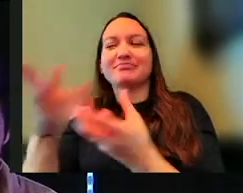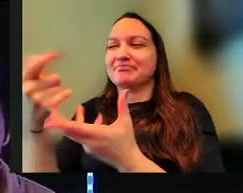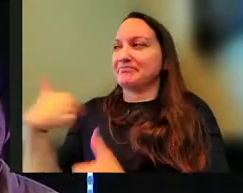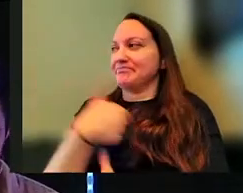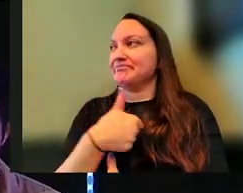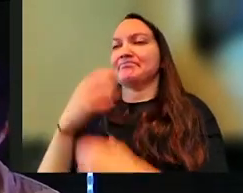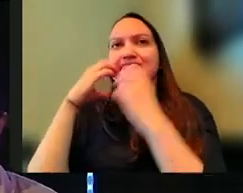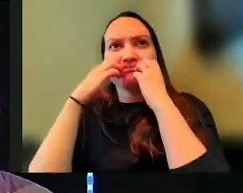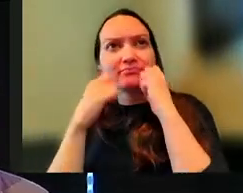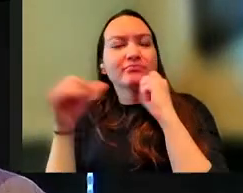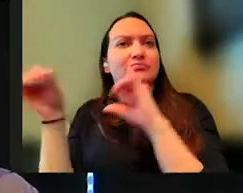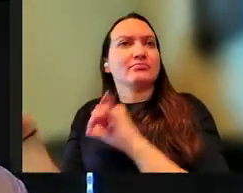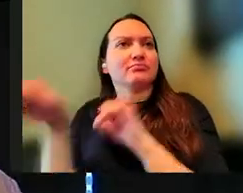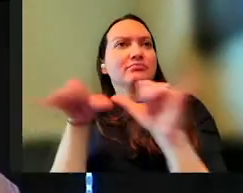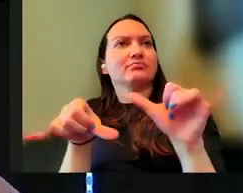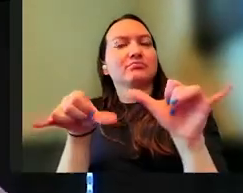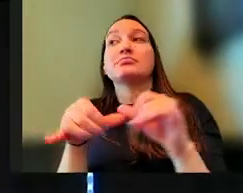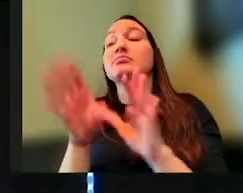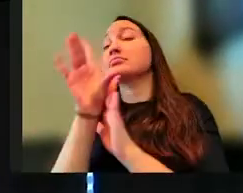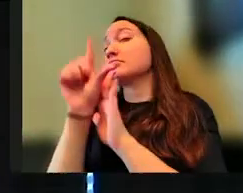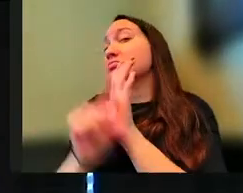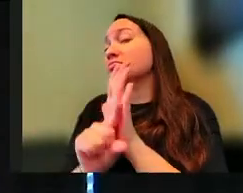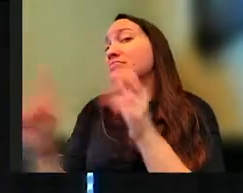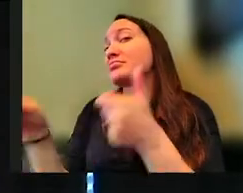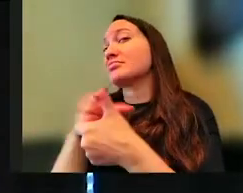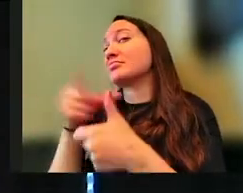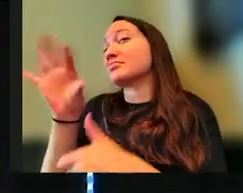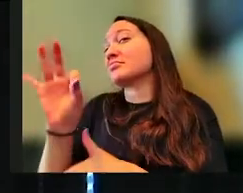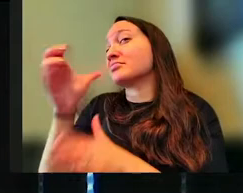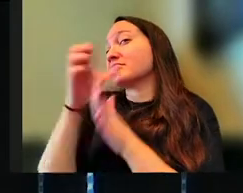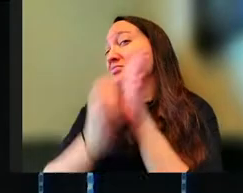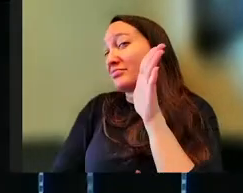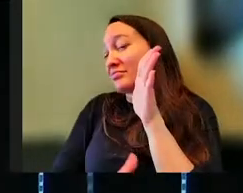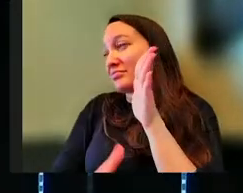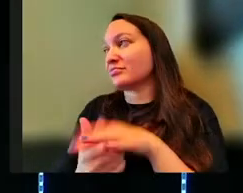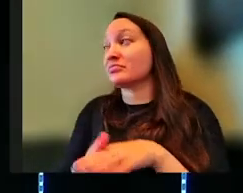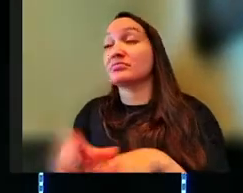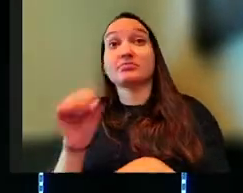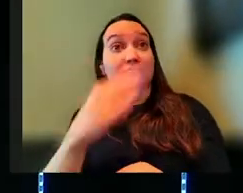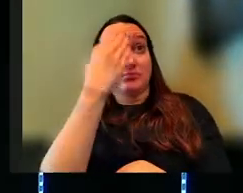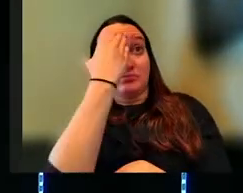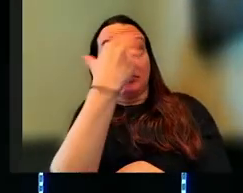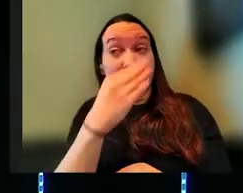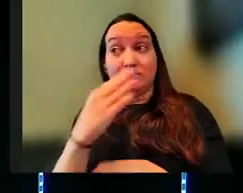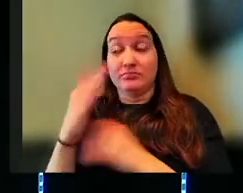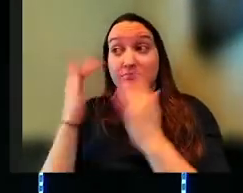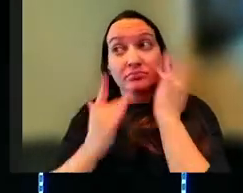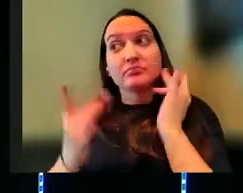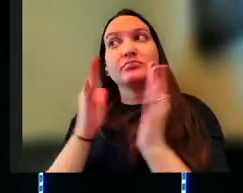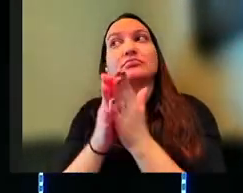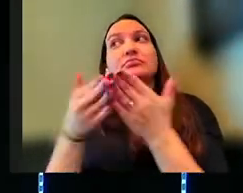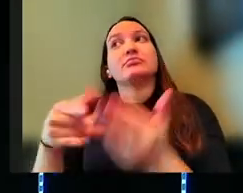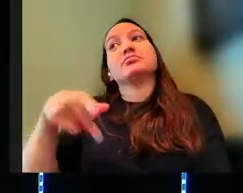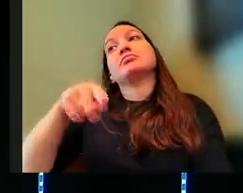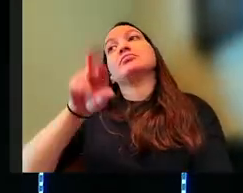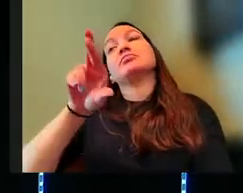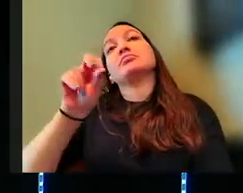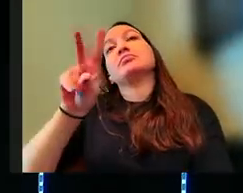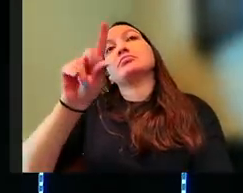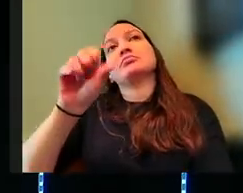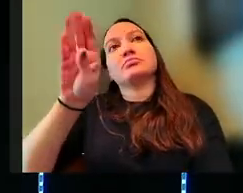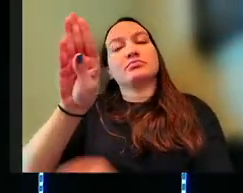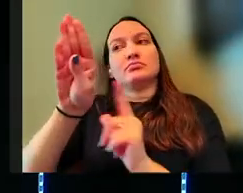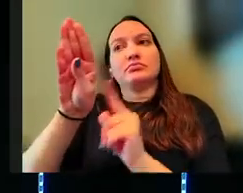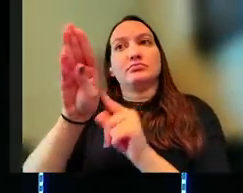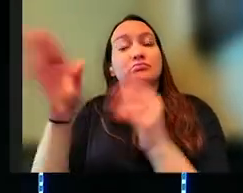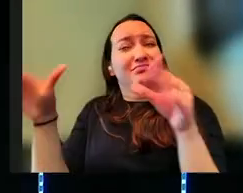much. So just some background on these first nine chapters. If you don't know much about the book of Proverbs, what it really is, the whole thing,